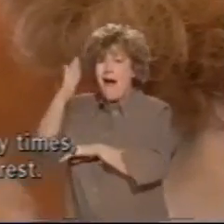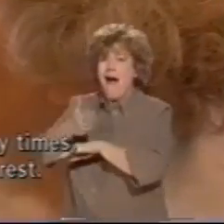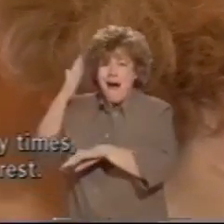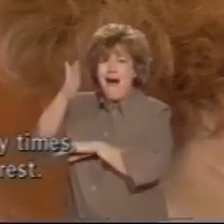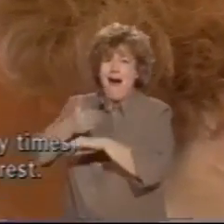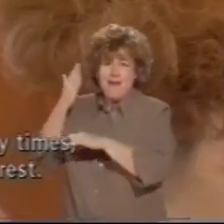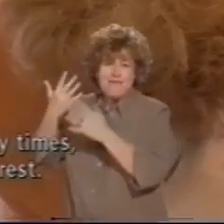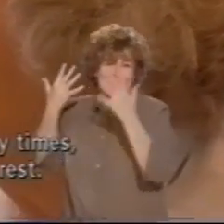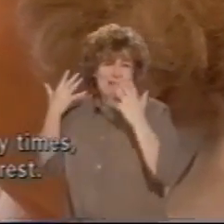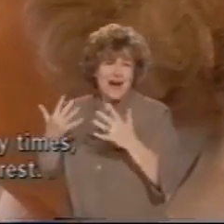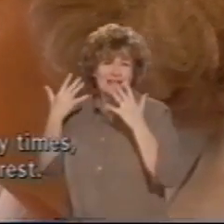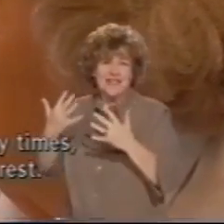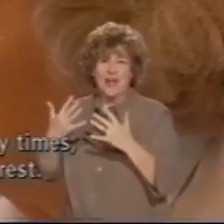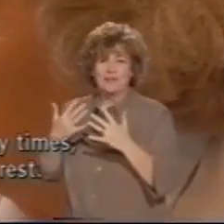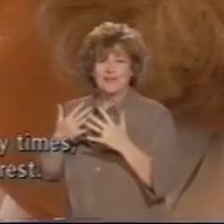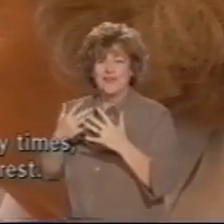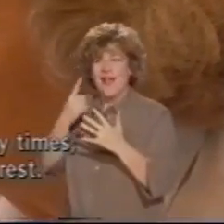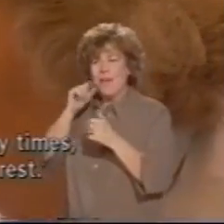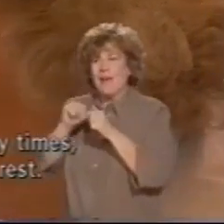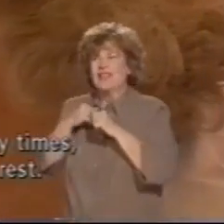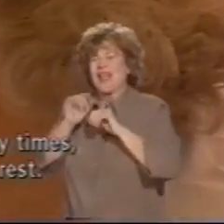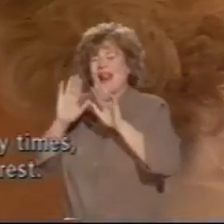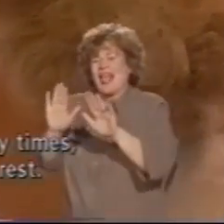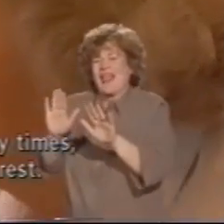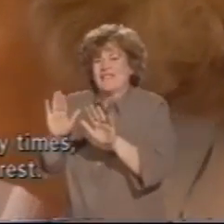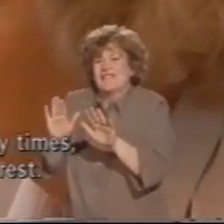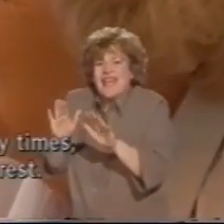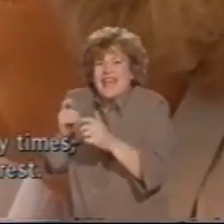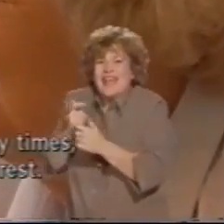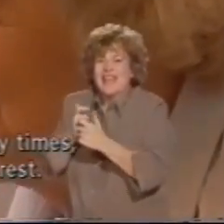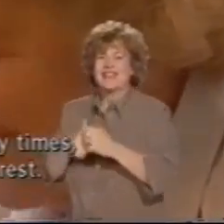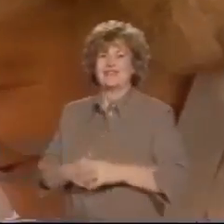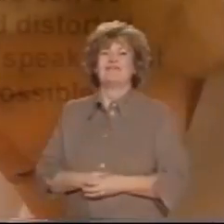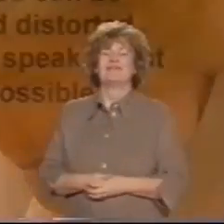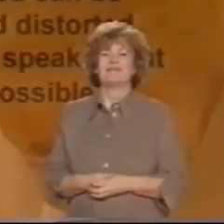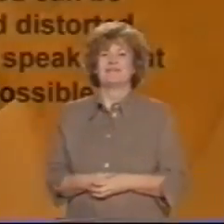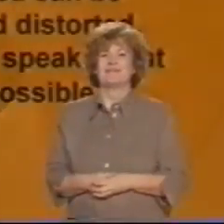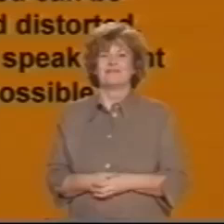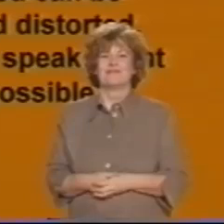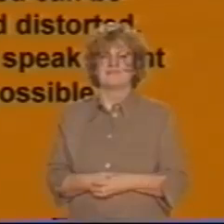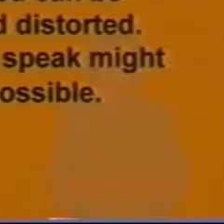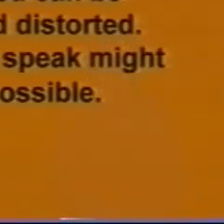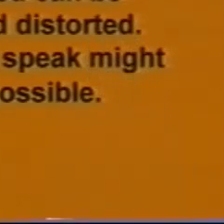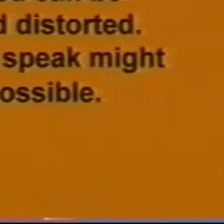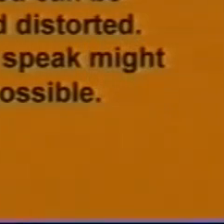But we've been there so many times, I thought I'd give them a rest. It didn't have...